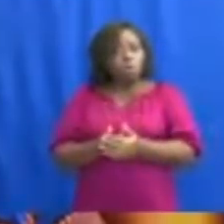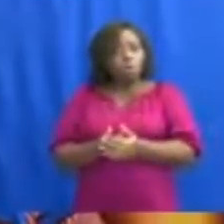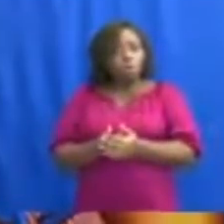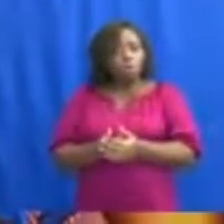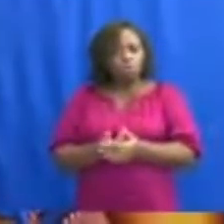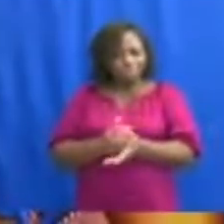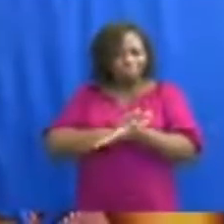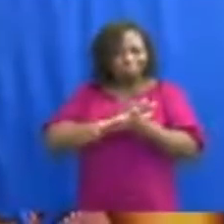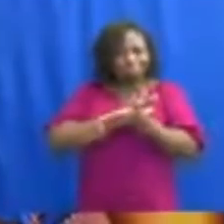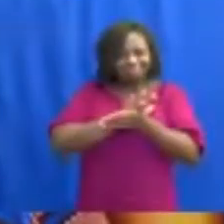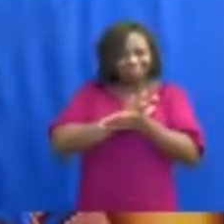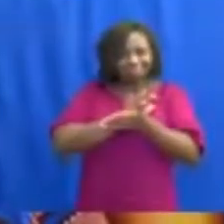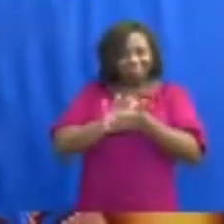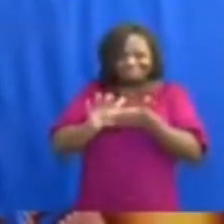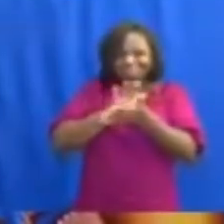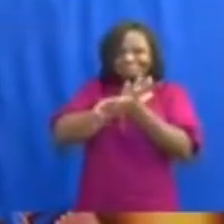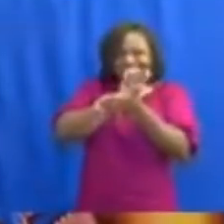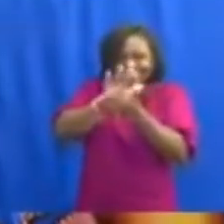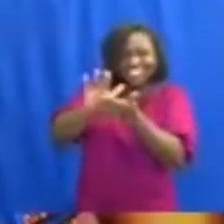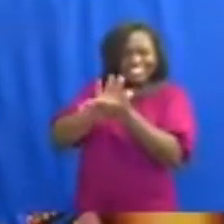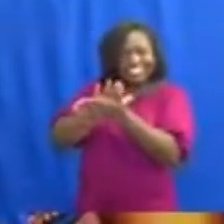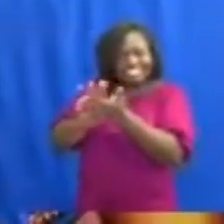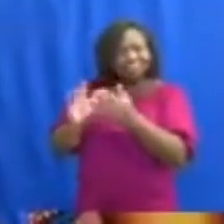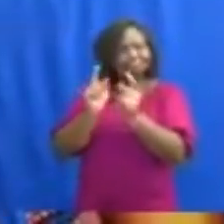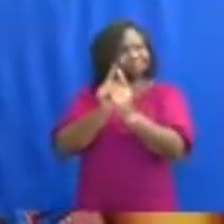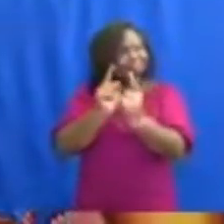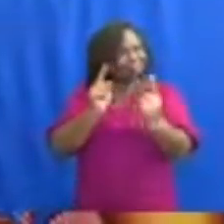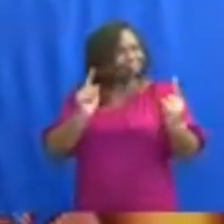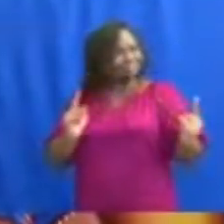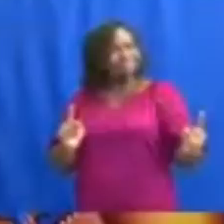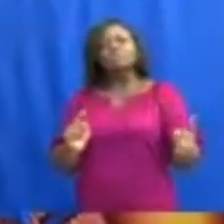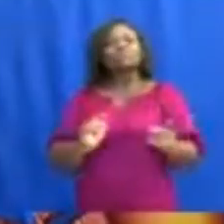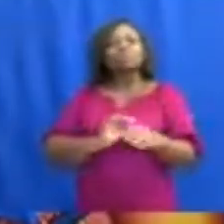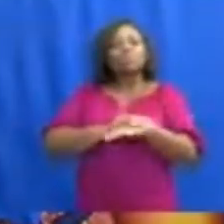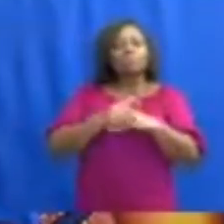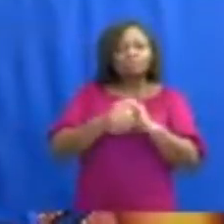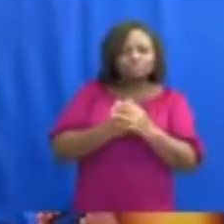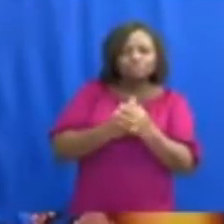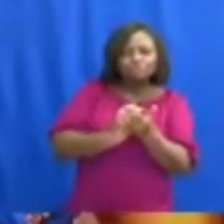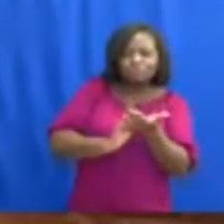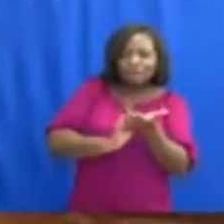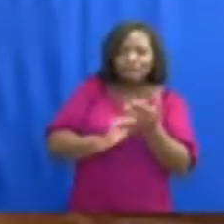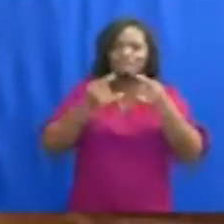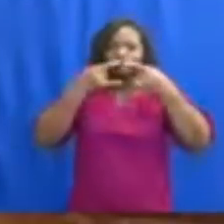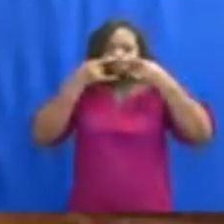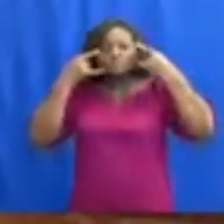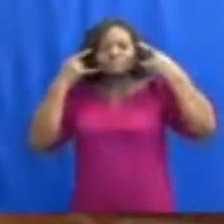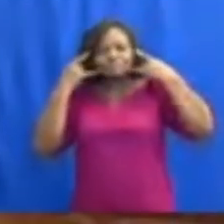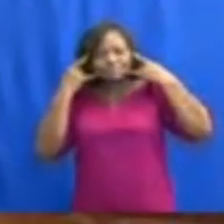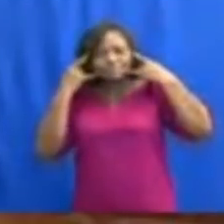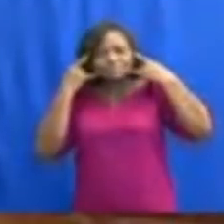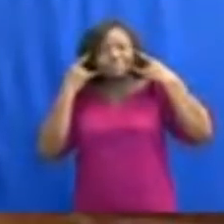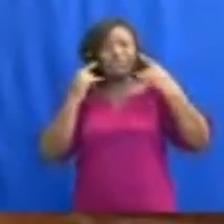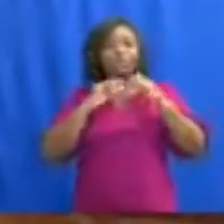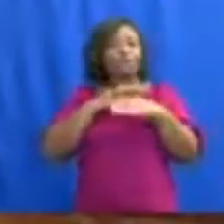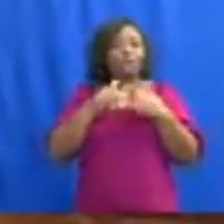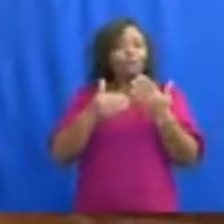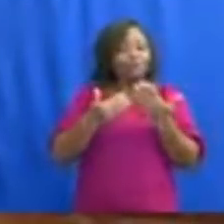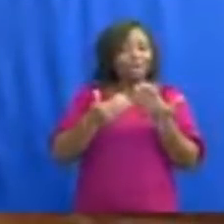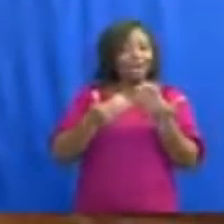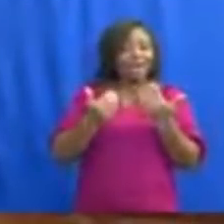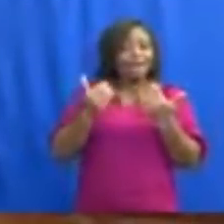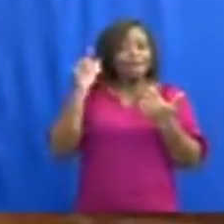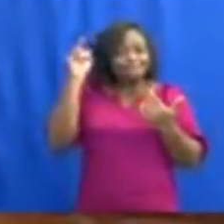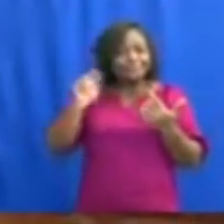enhanced hygiene, social distancing, and mask-wearing protocols that have and